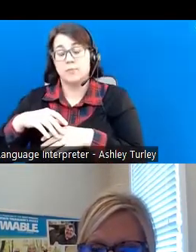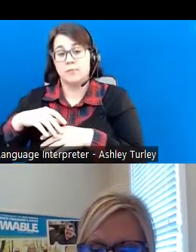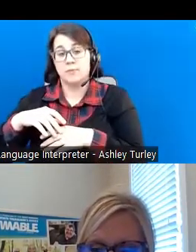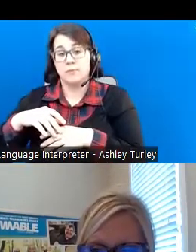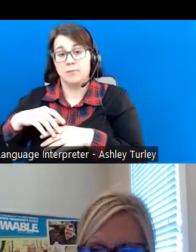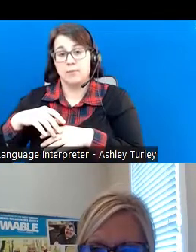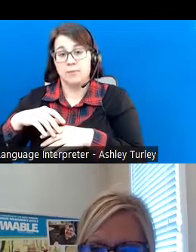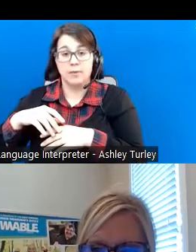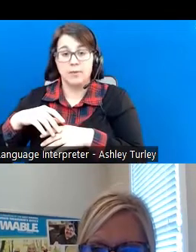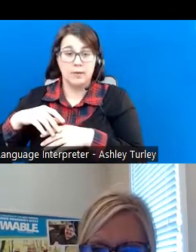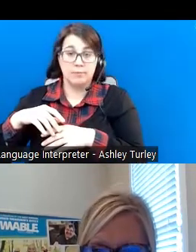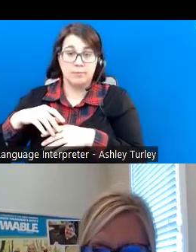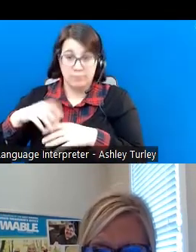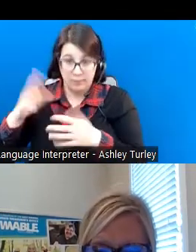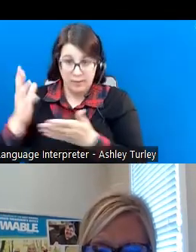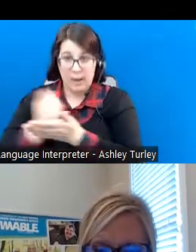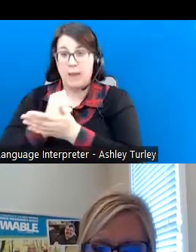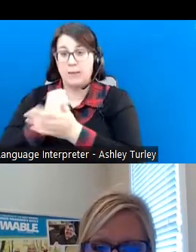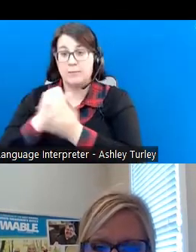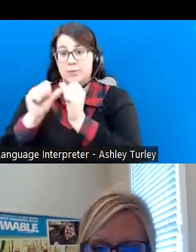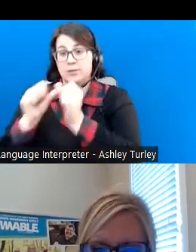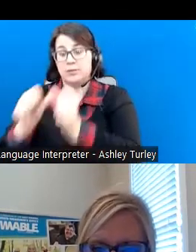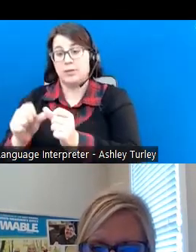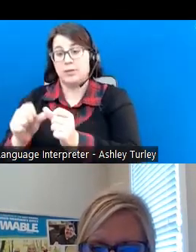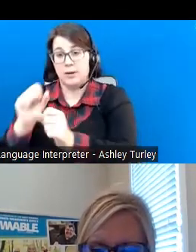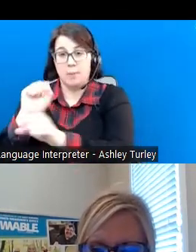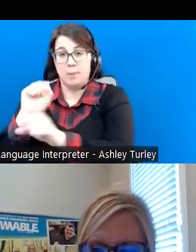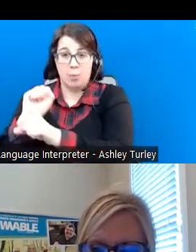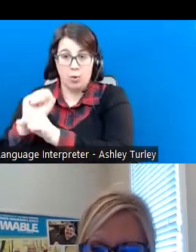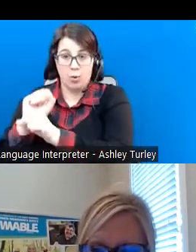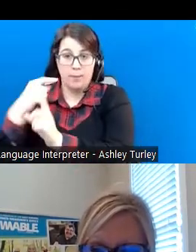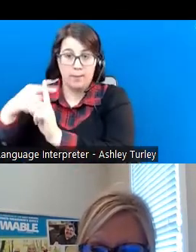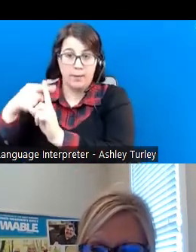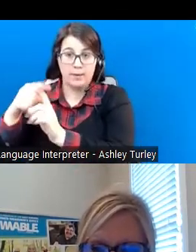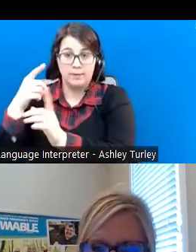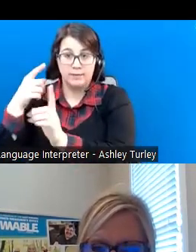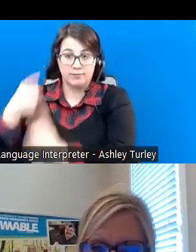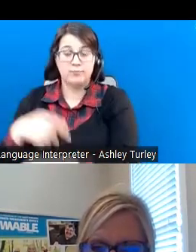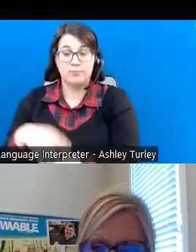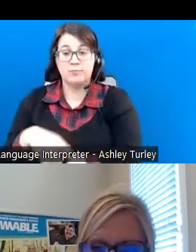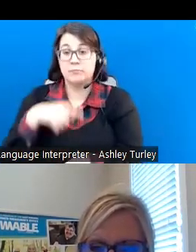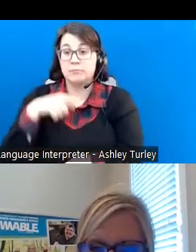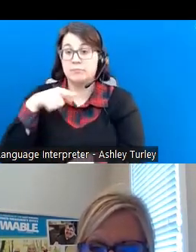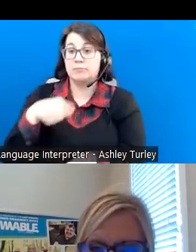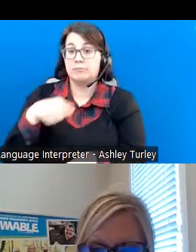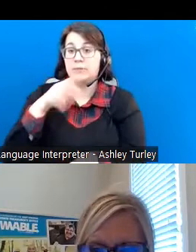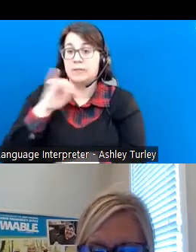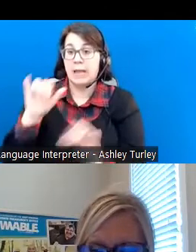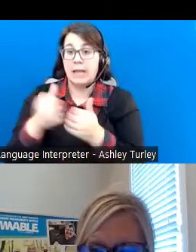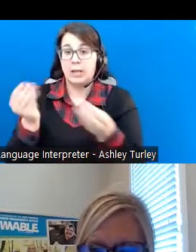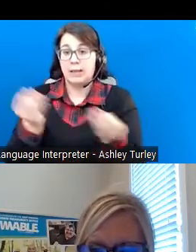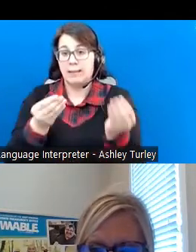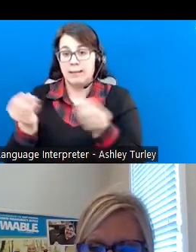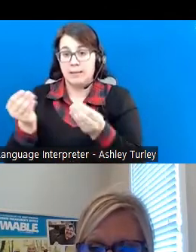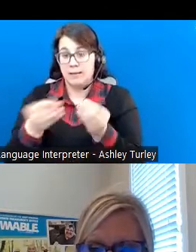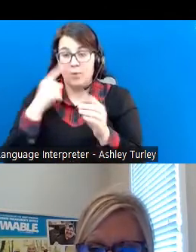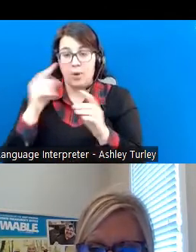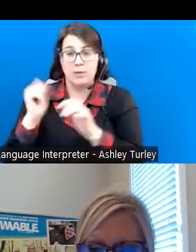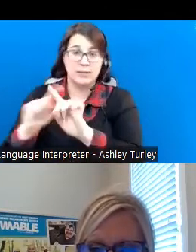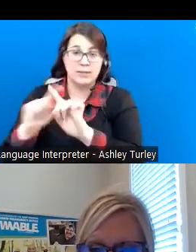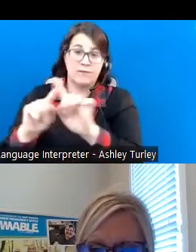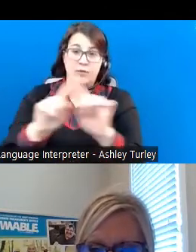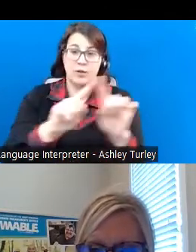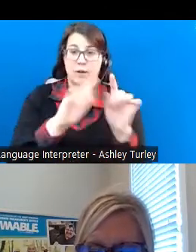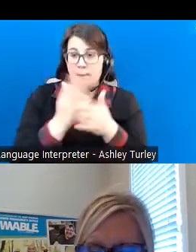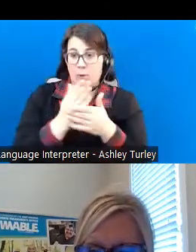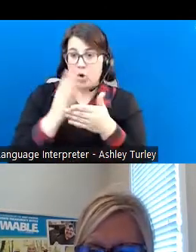positive employment outcomes. He serves as the agency liaison to various partner agencies and works